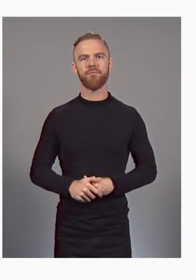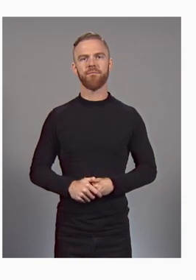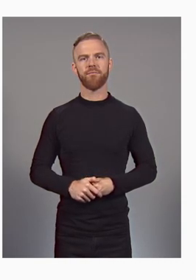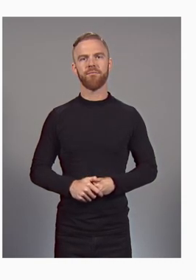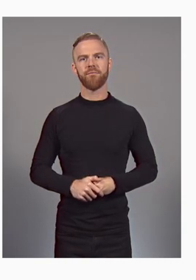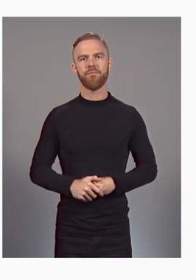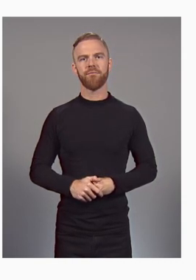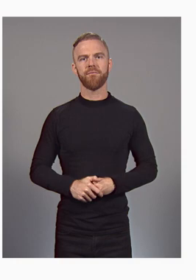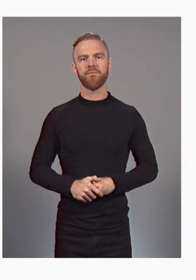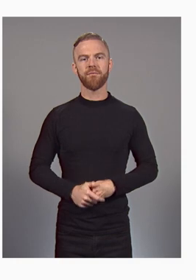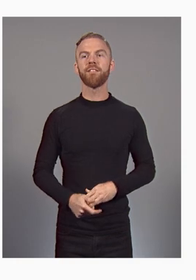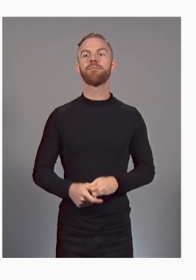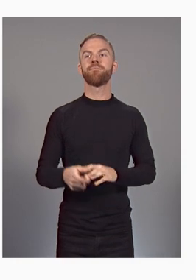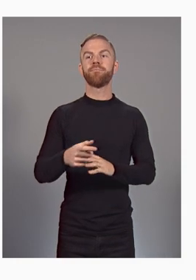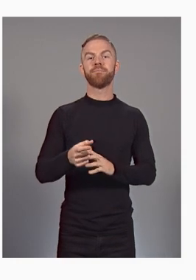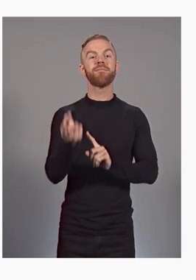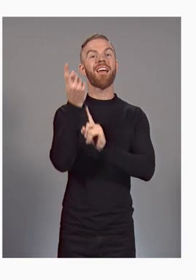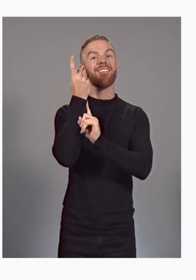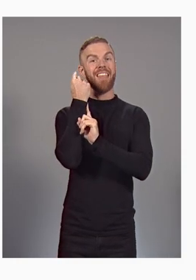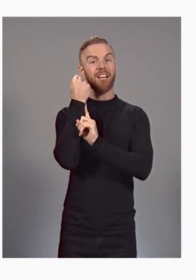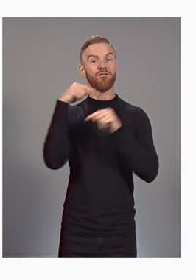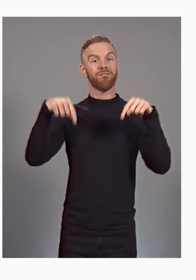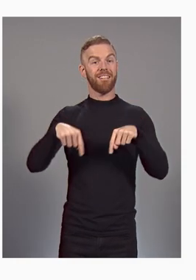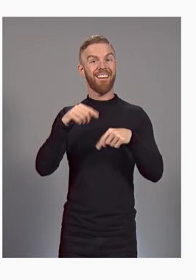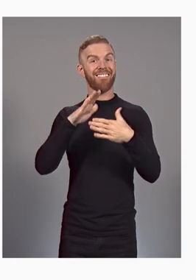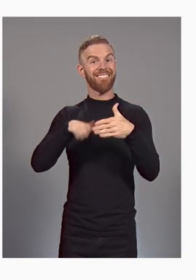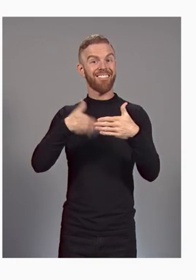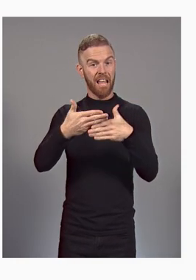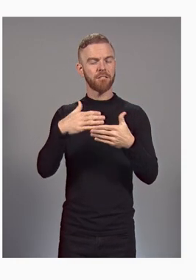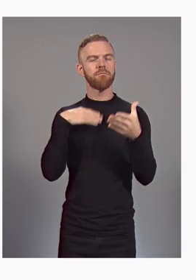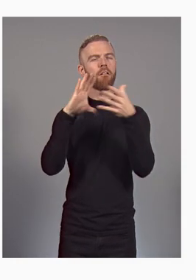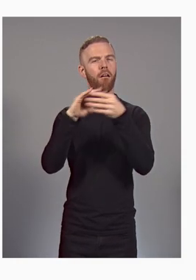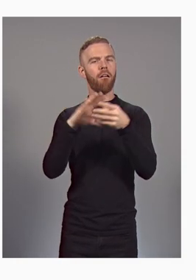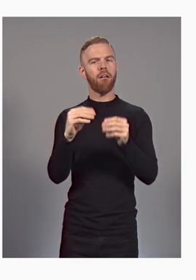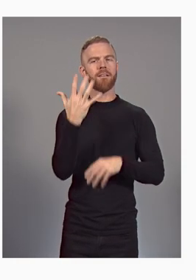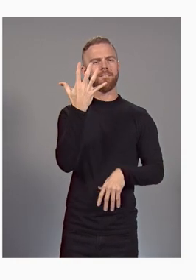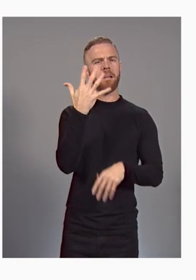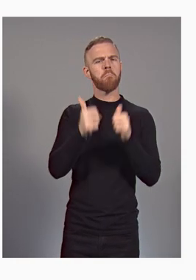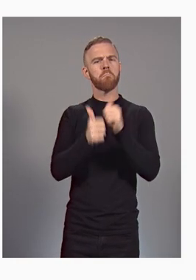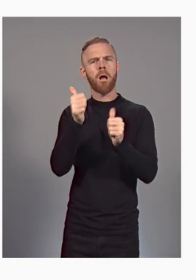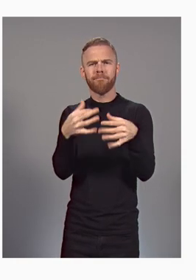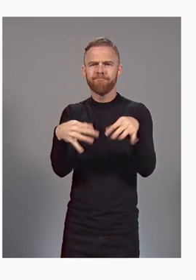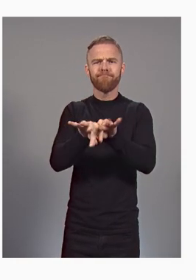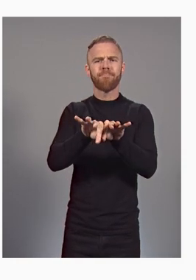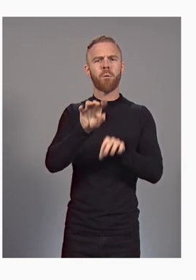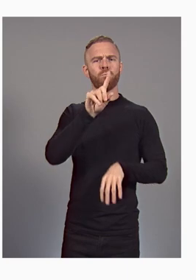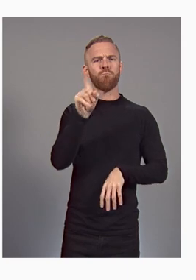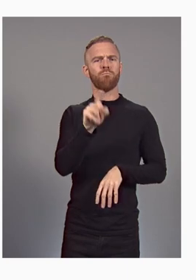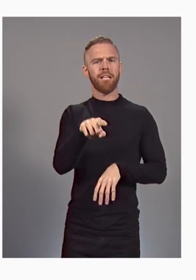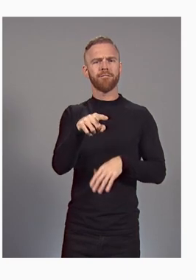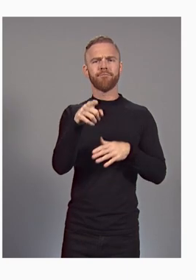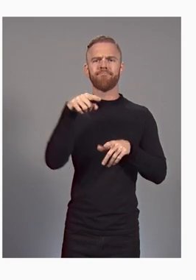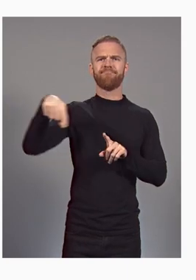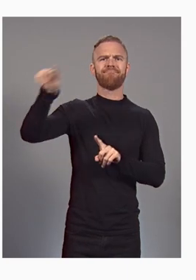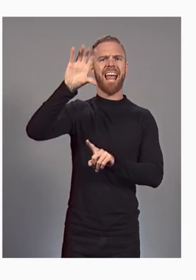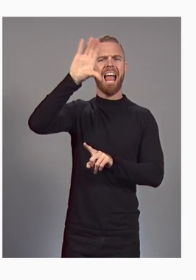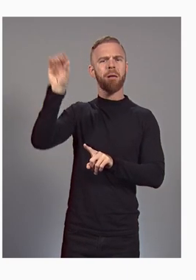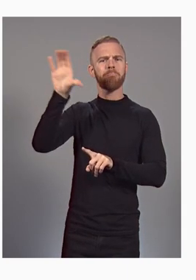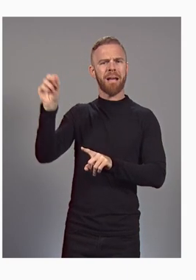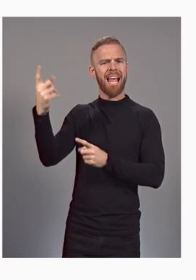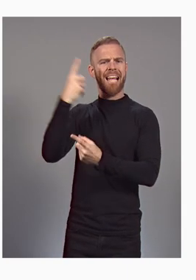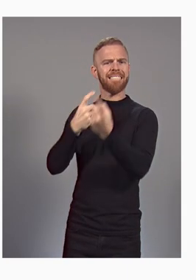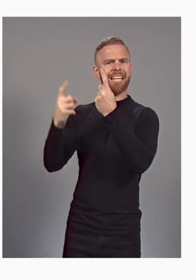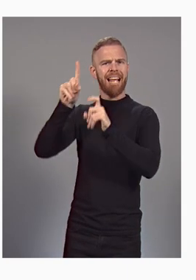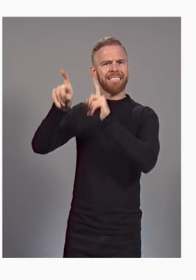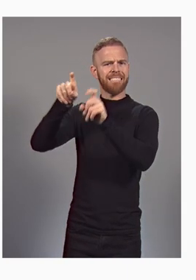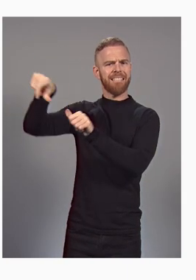You know, last year at Next, we talked about the five most important questions leading companies are asking